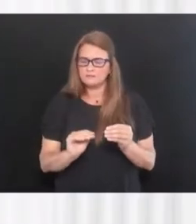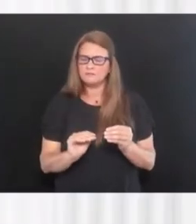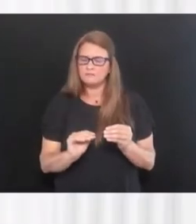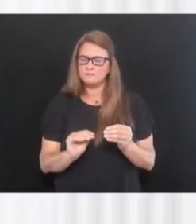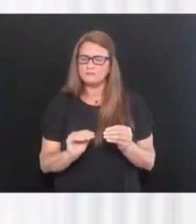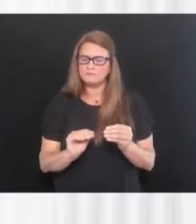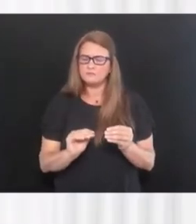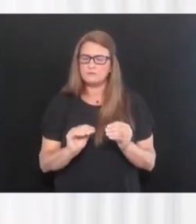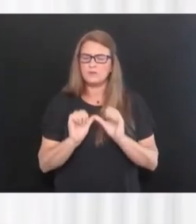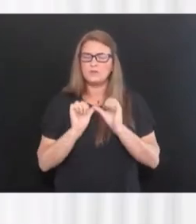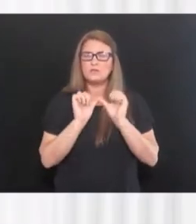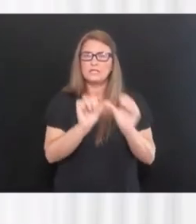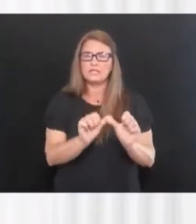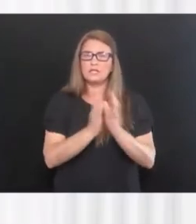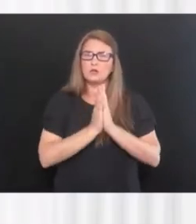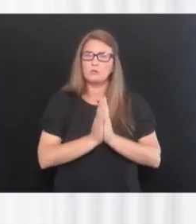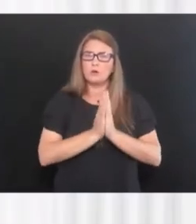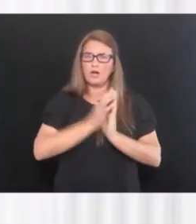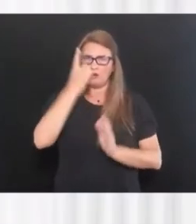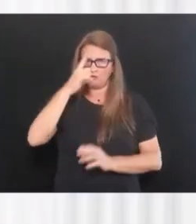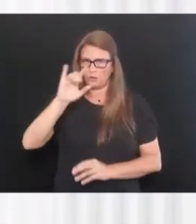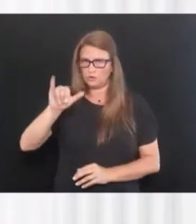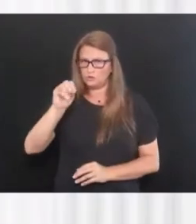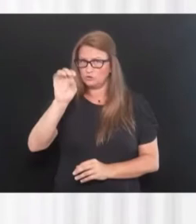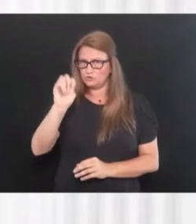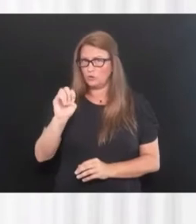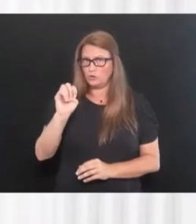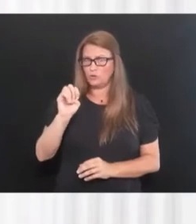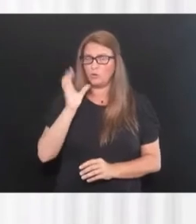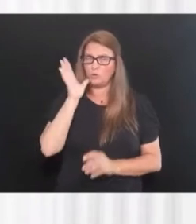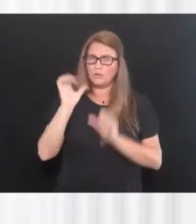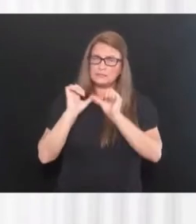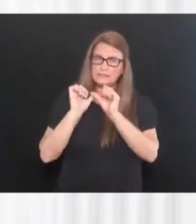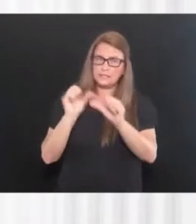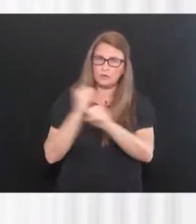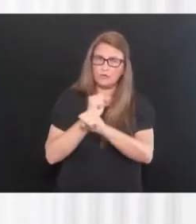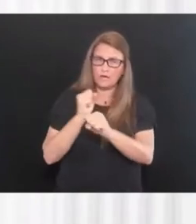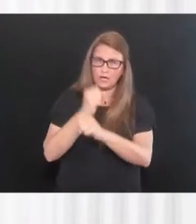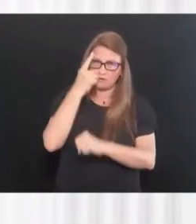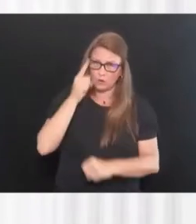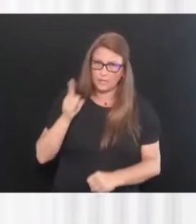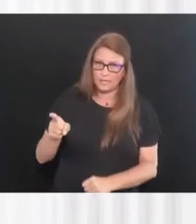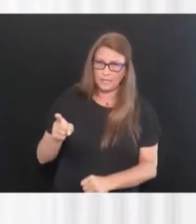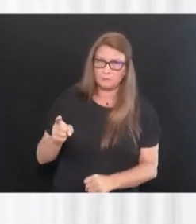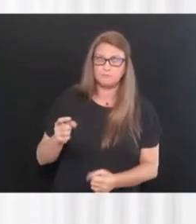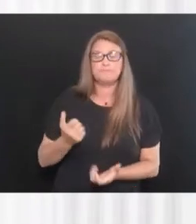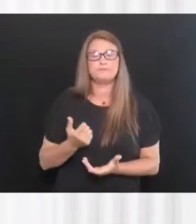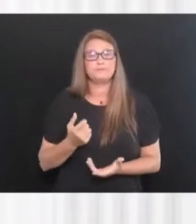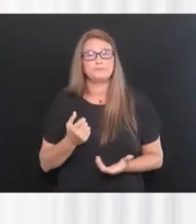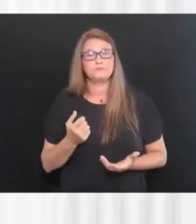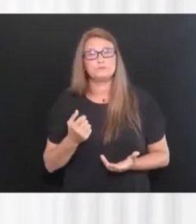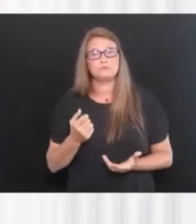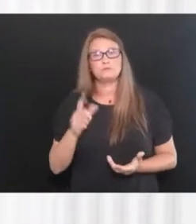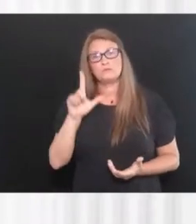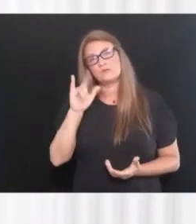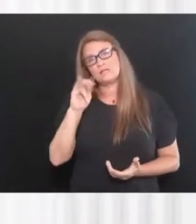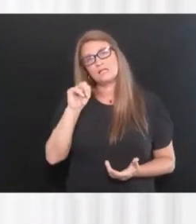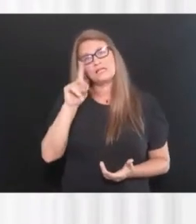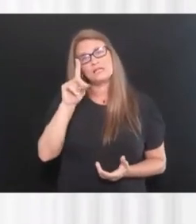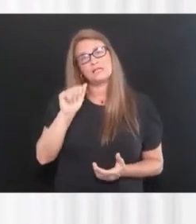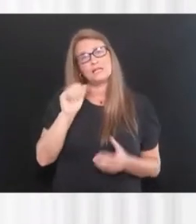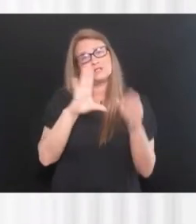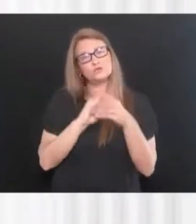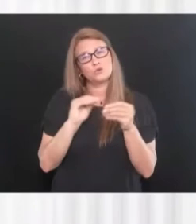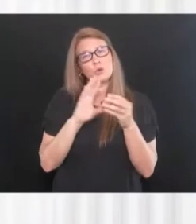Joey in her prayers and, and we're going to continue to fight for him just as hard as we possibly can. Um, Linda's story